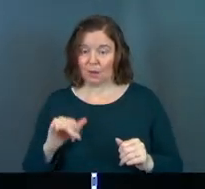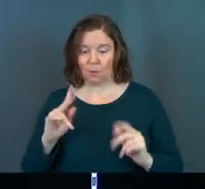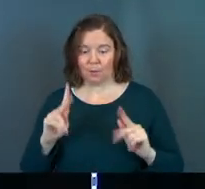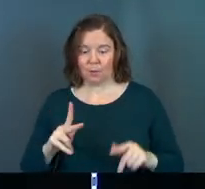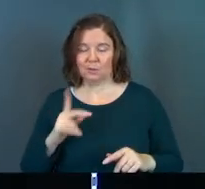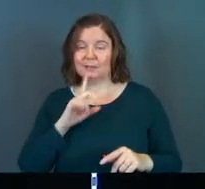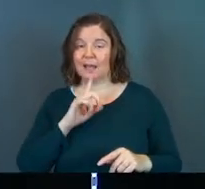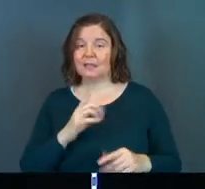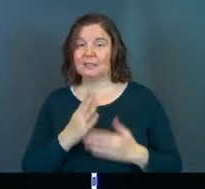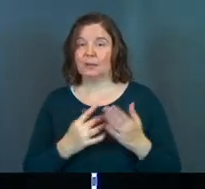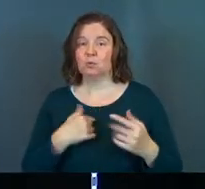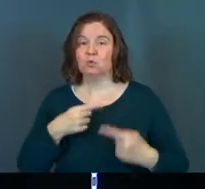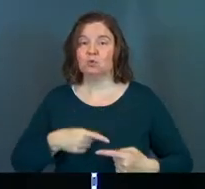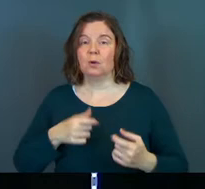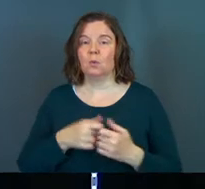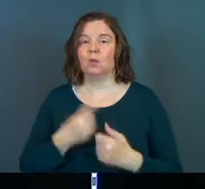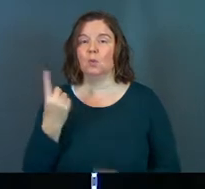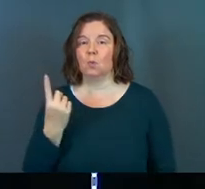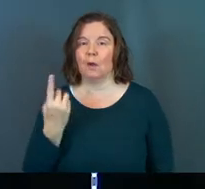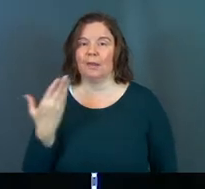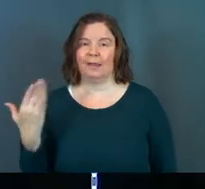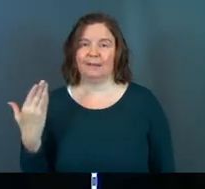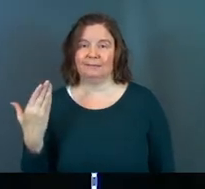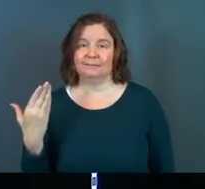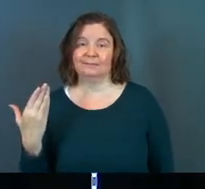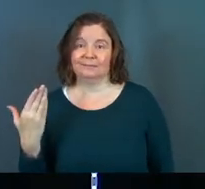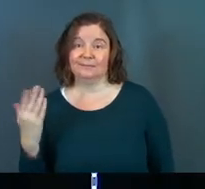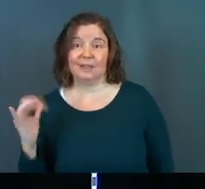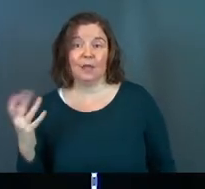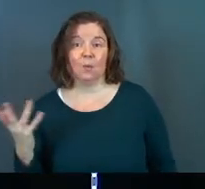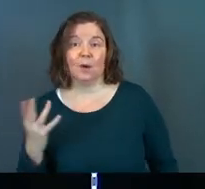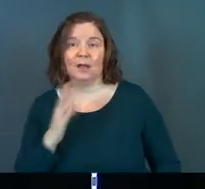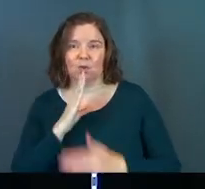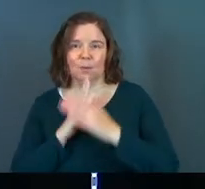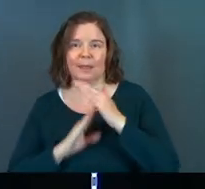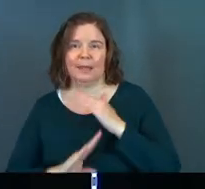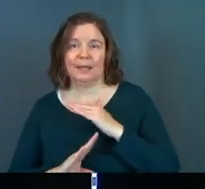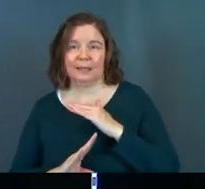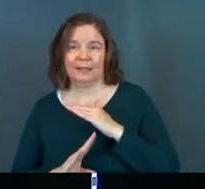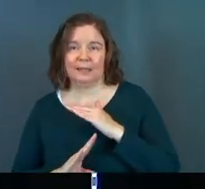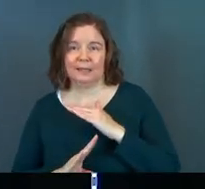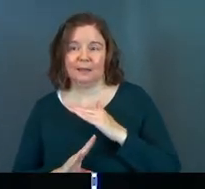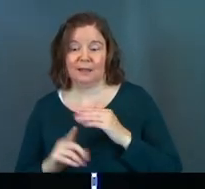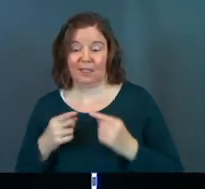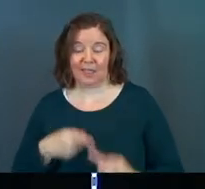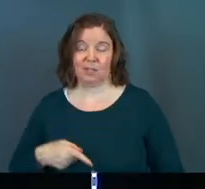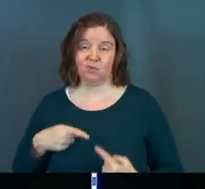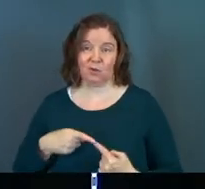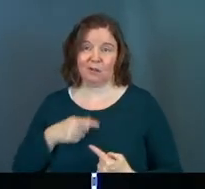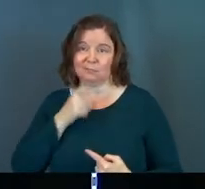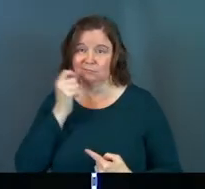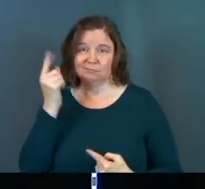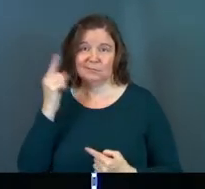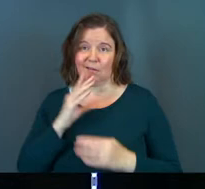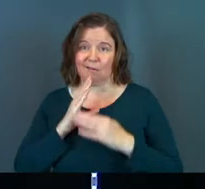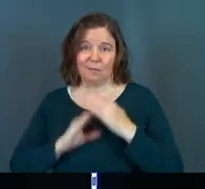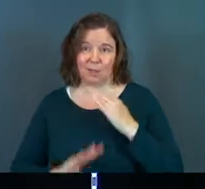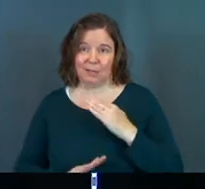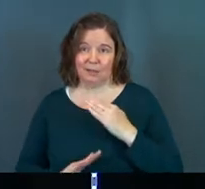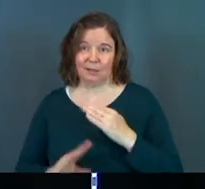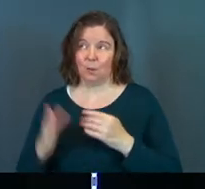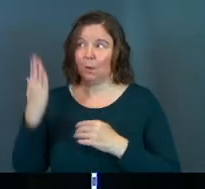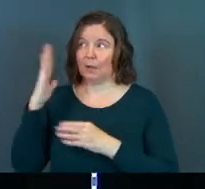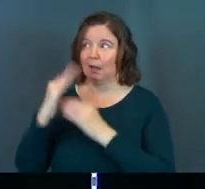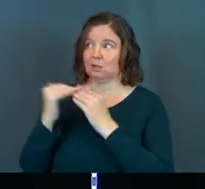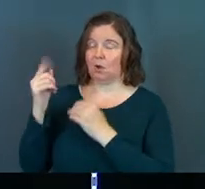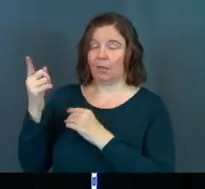person there is actually somebody struggling with one thing just like everybody else, and that is humility. They're struggling with being the humble person that God has